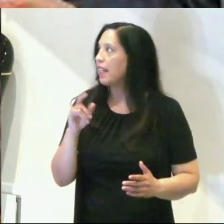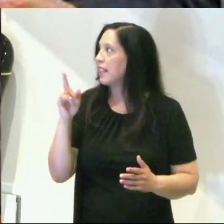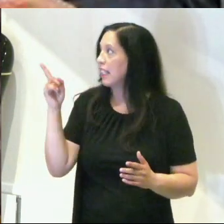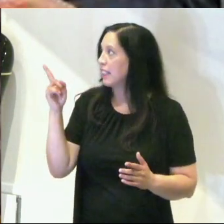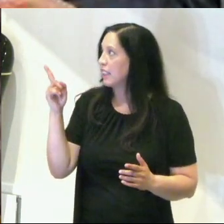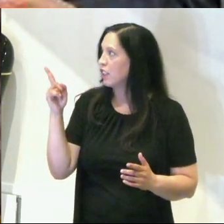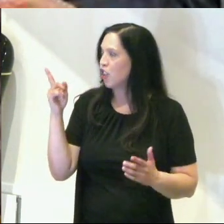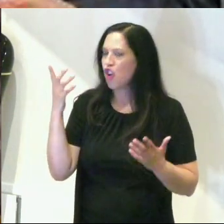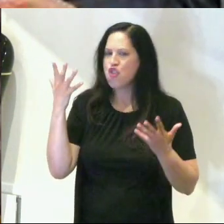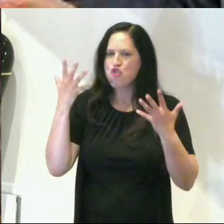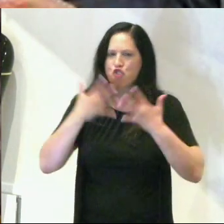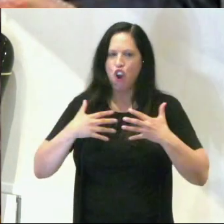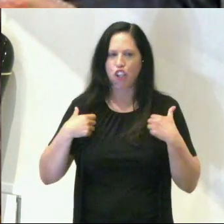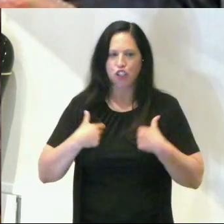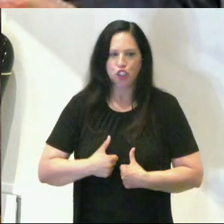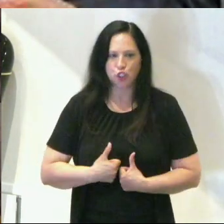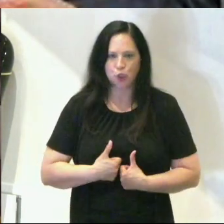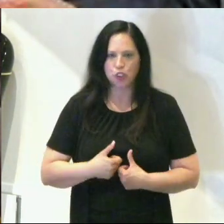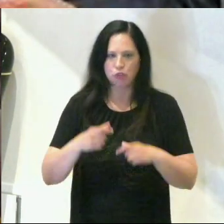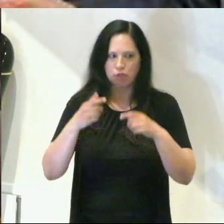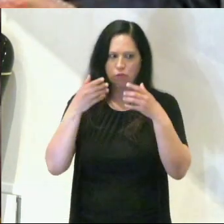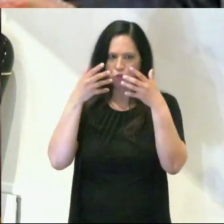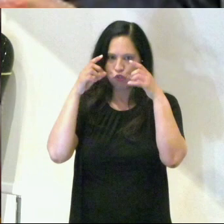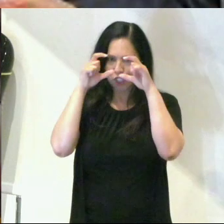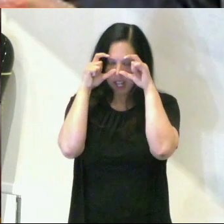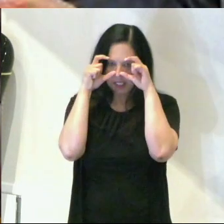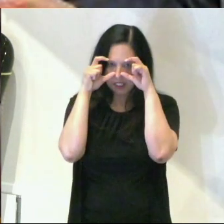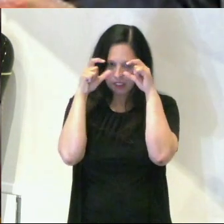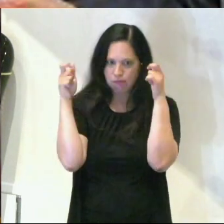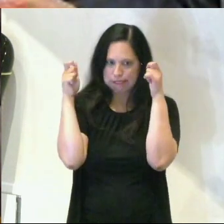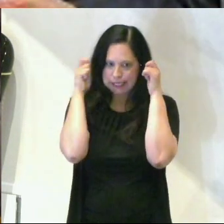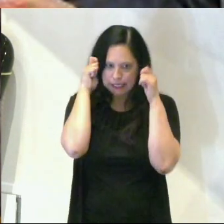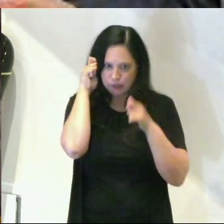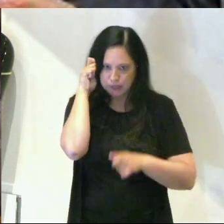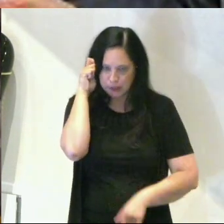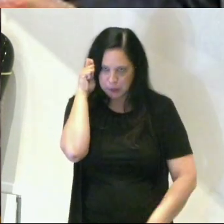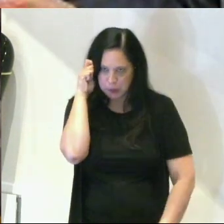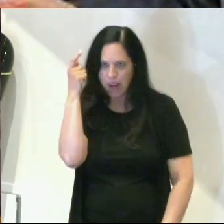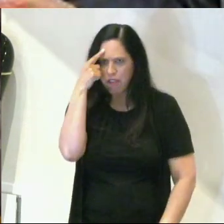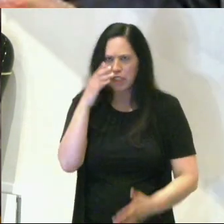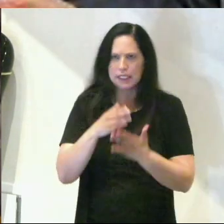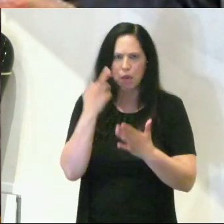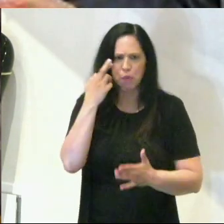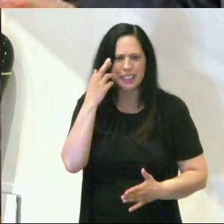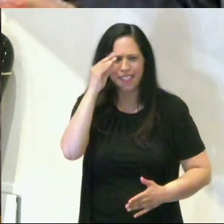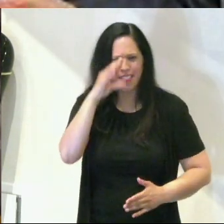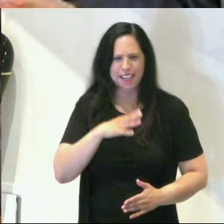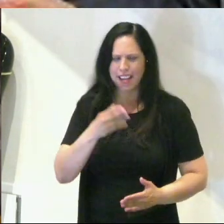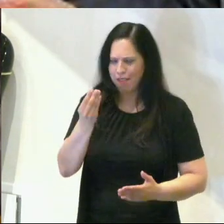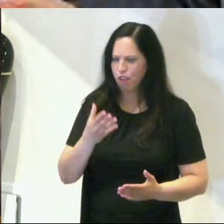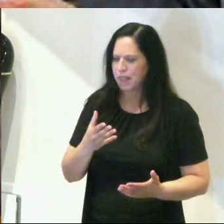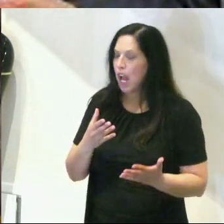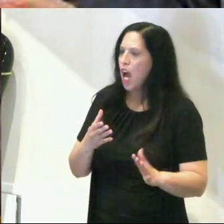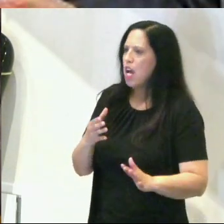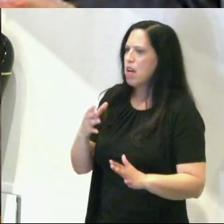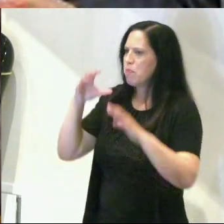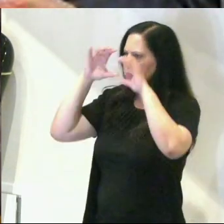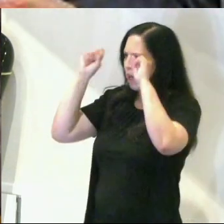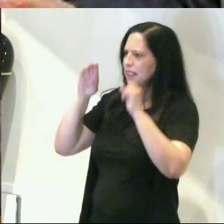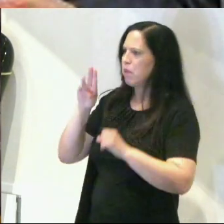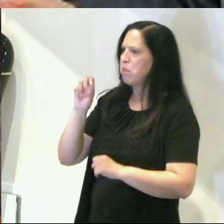Dark suits, shades, earpieces. And for some reason, well, the guy says to me, President Bush